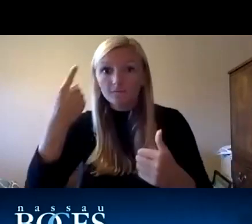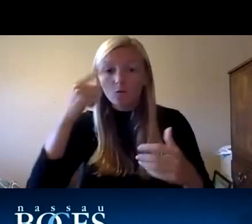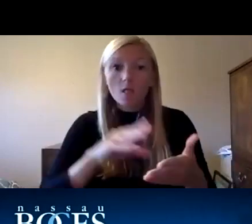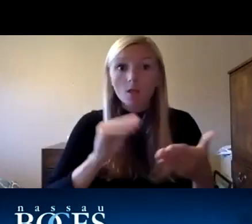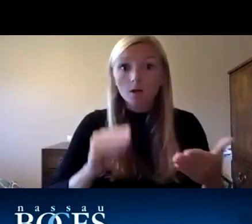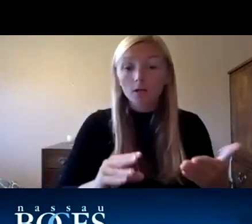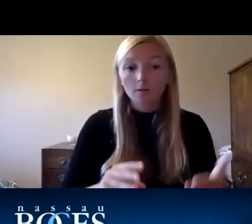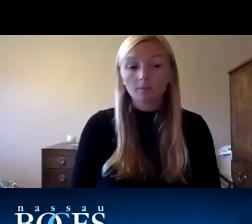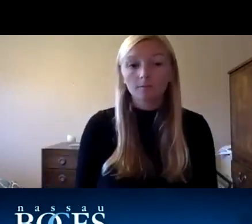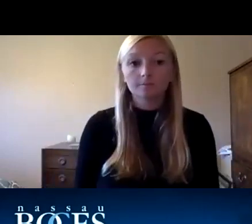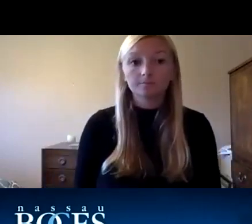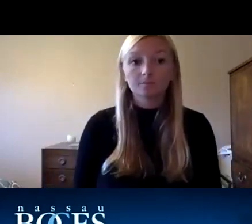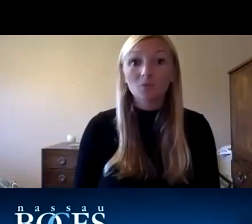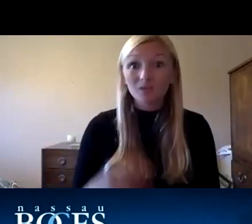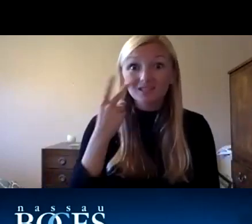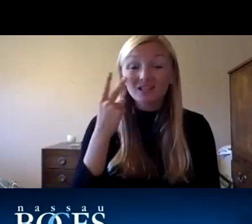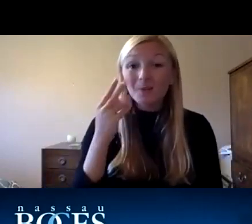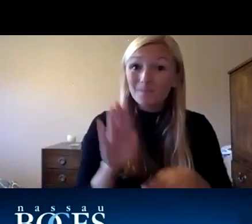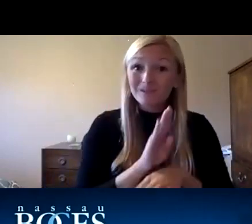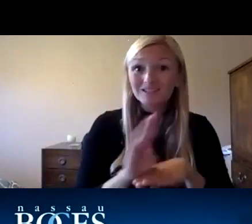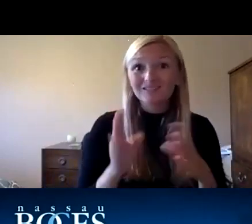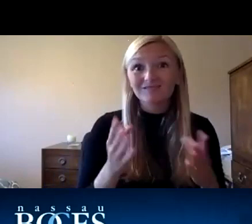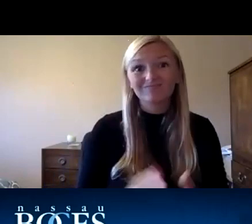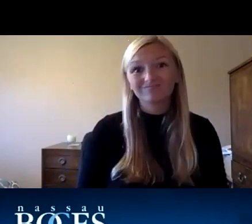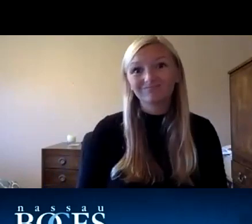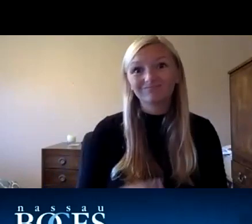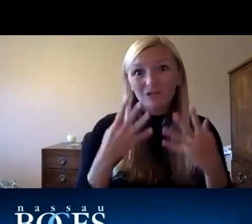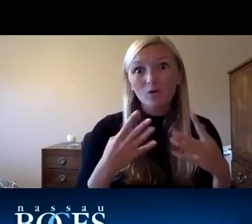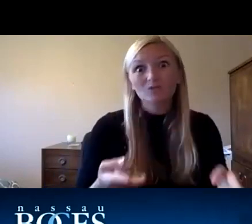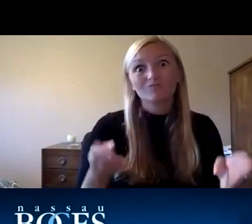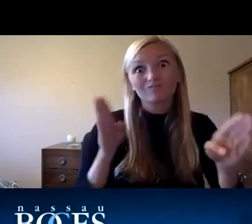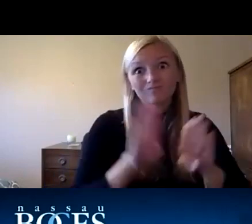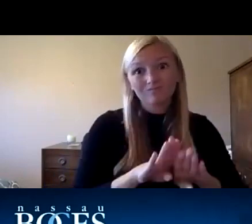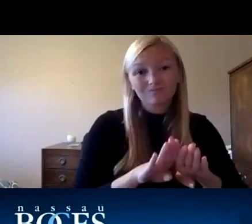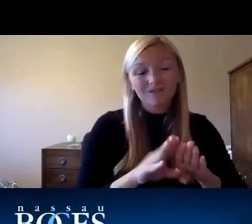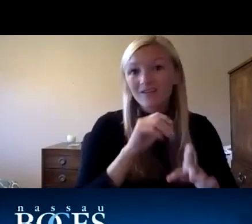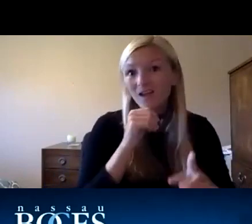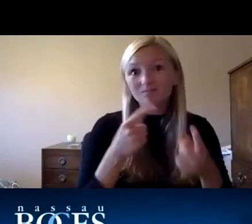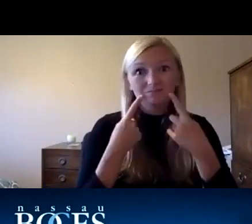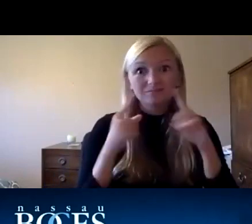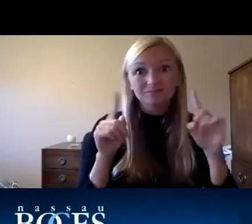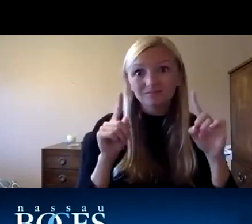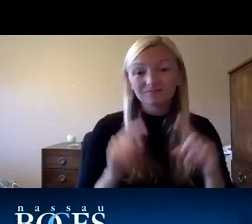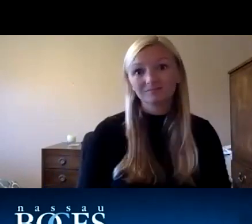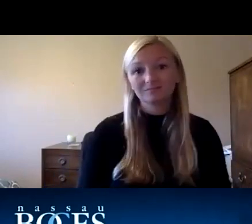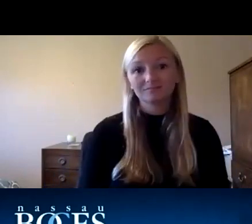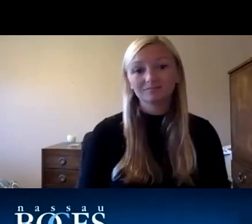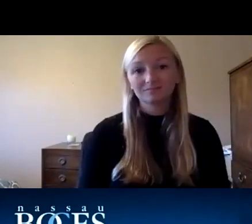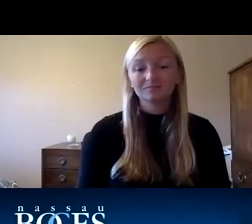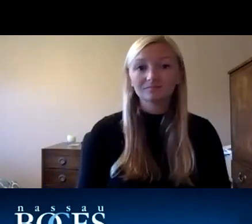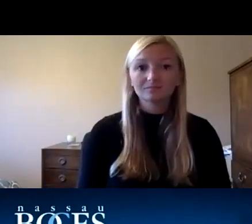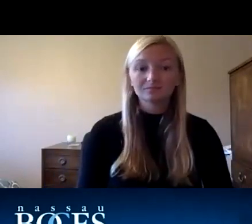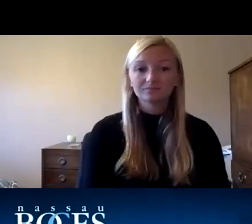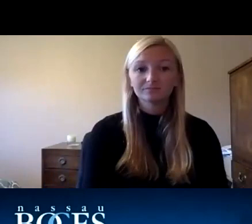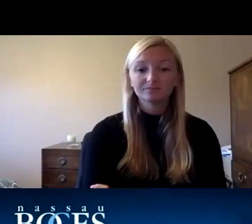opportunities as we see businesses unfortunately um you know not not survivable during during covid that